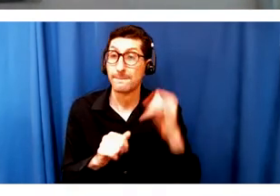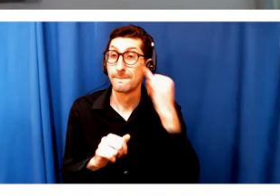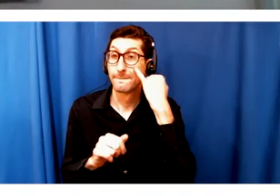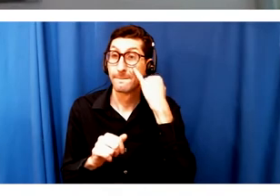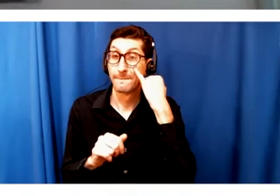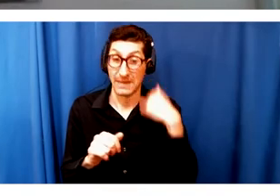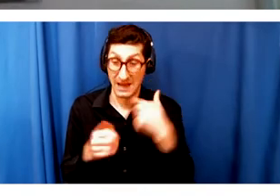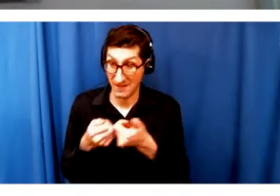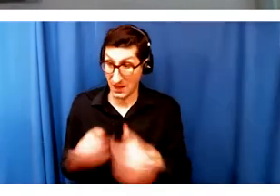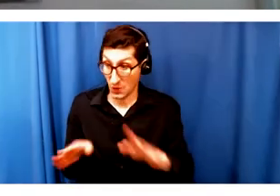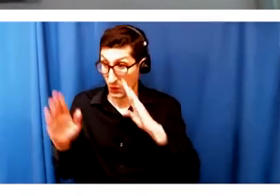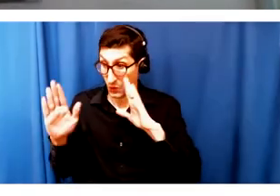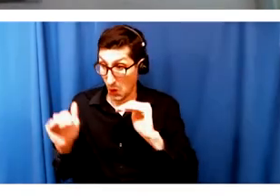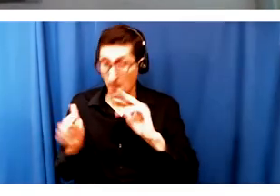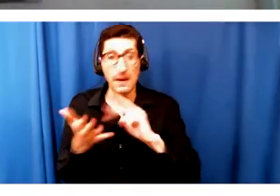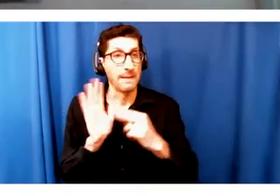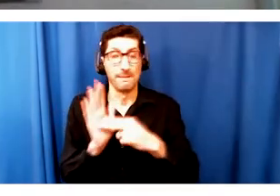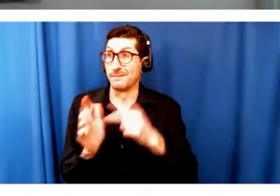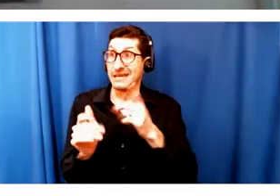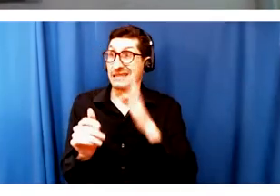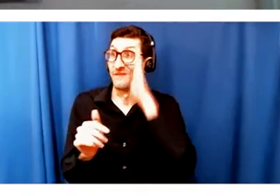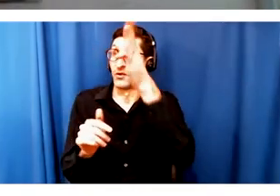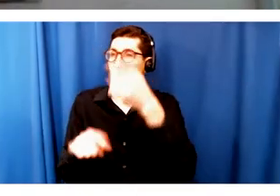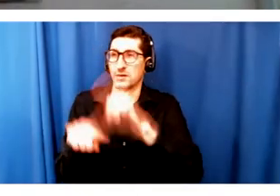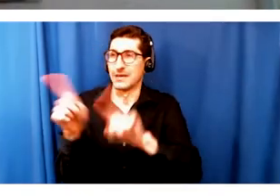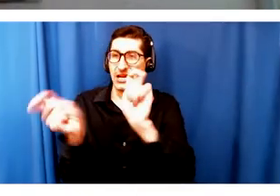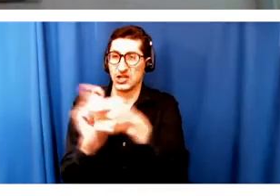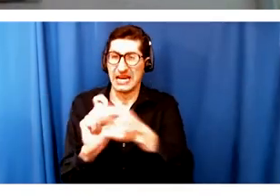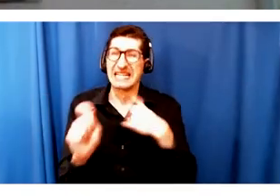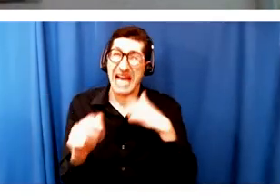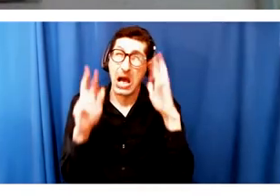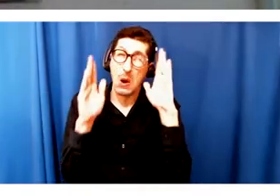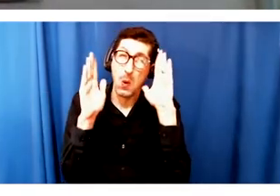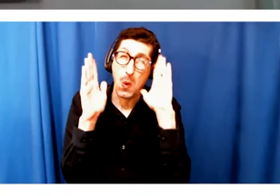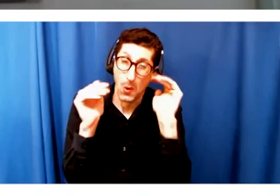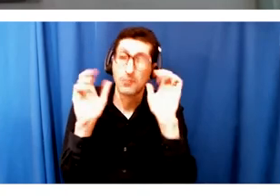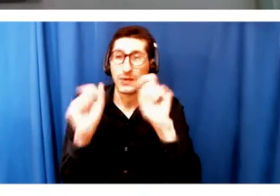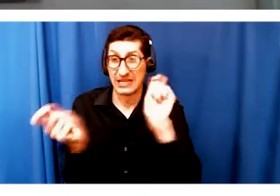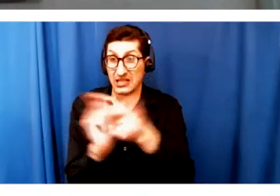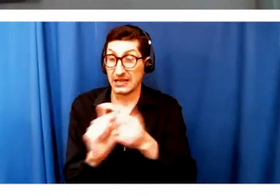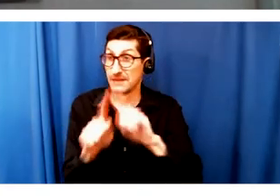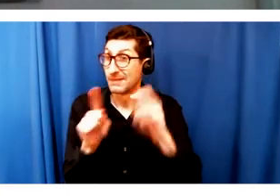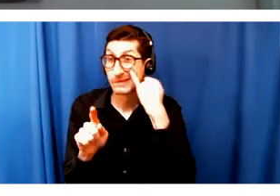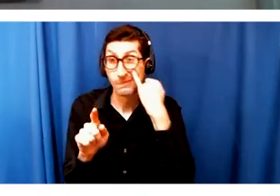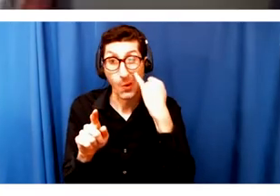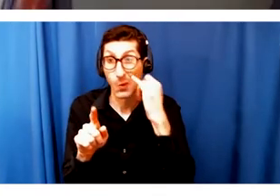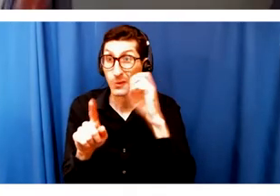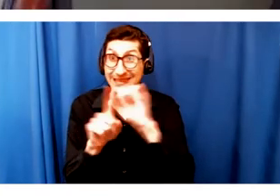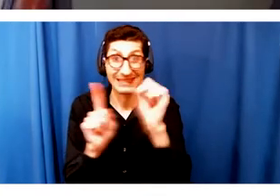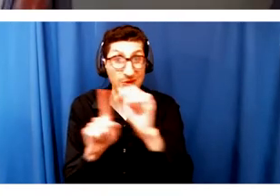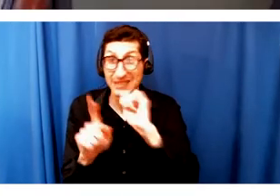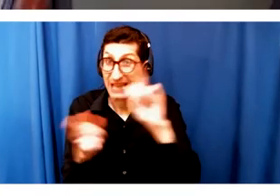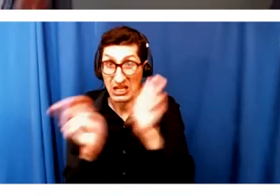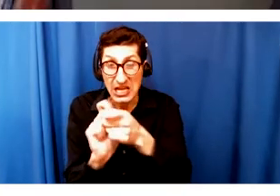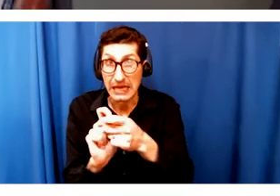So I'm hopeful that we can change. But if it doesn't change, I just don't know what I'll do. Thank you. Fair enough.